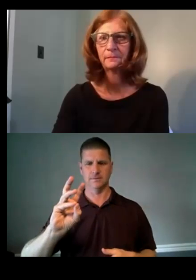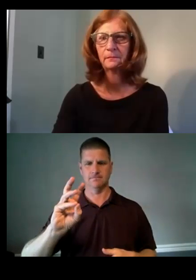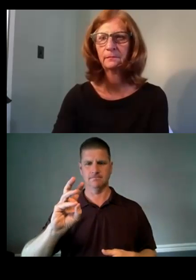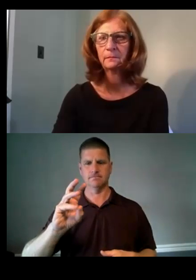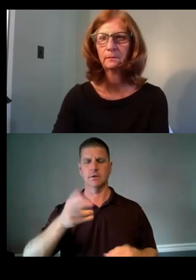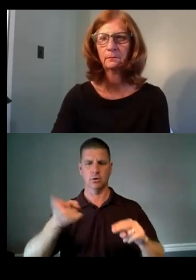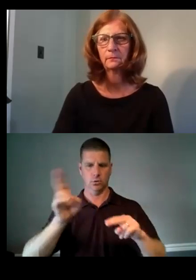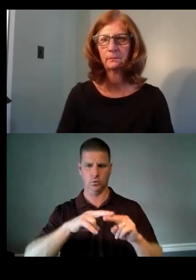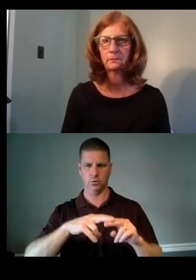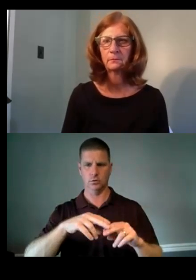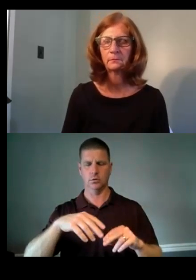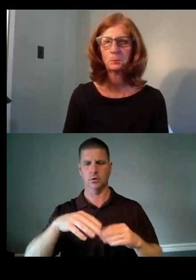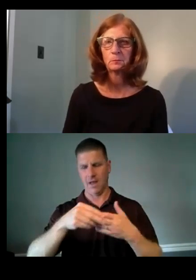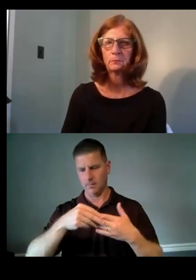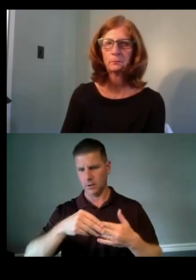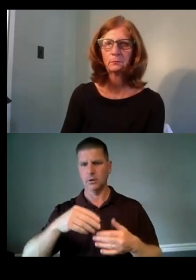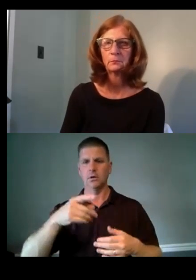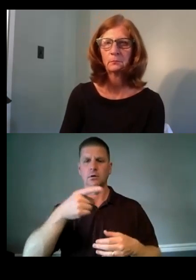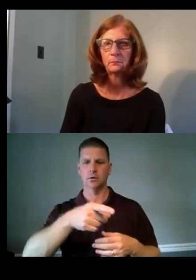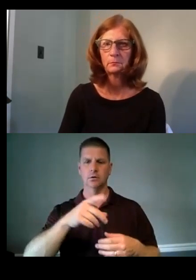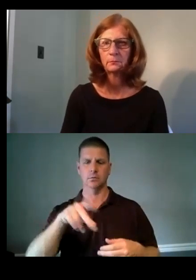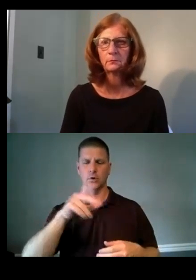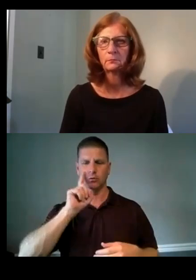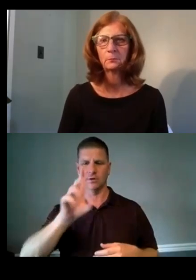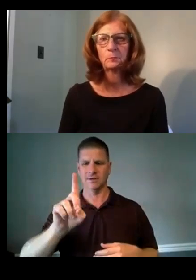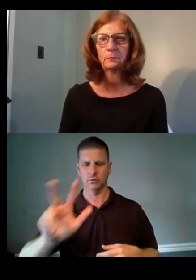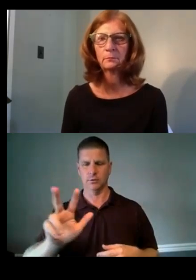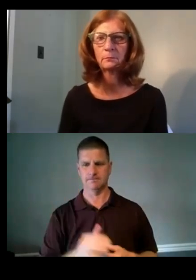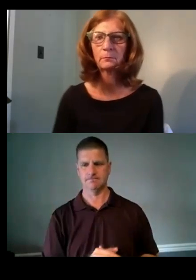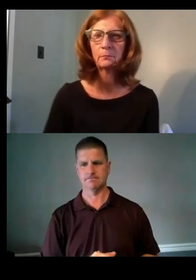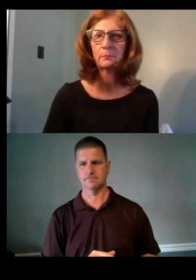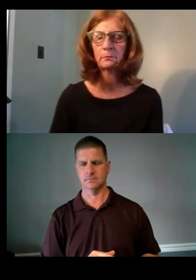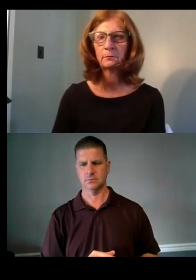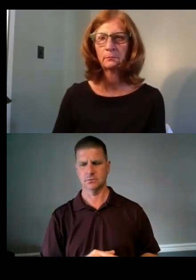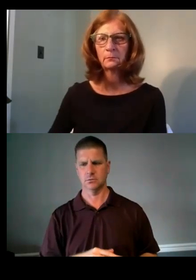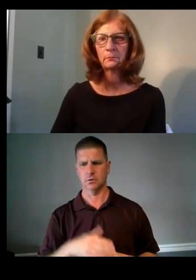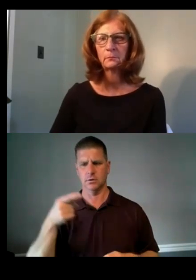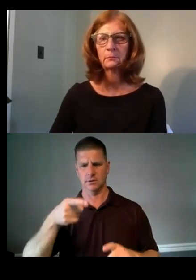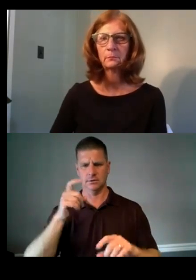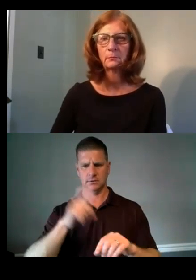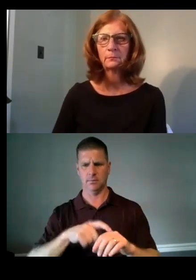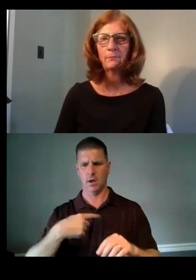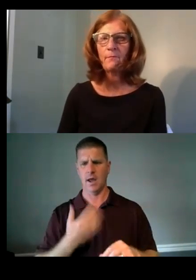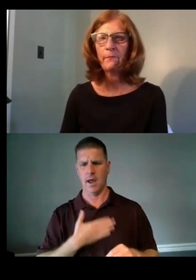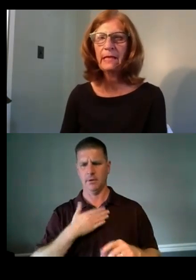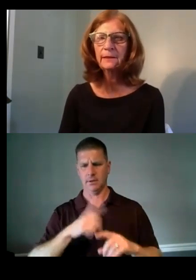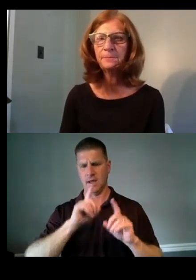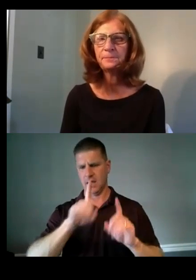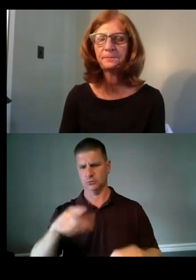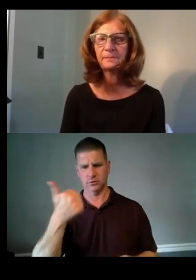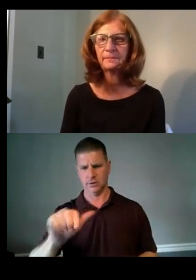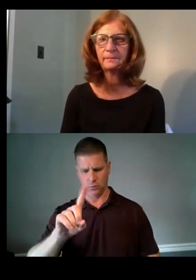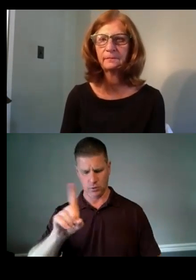increase the viability of developing parcel D3A. At this time, I am happy to answer any questions.